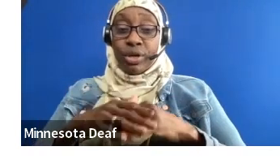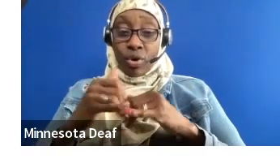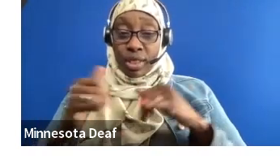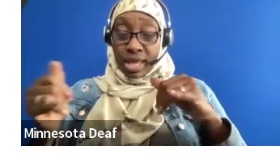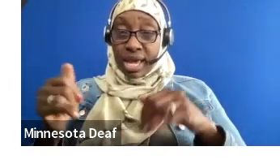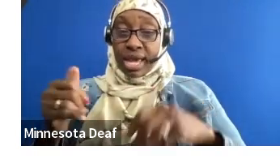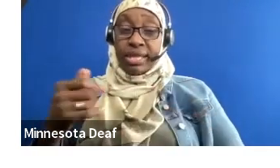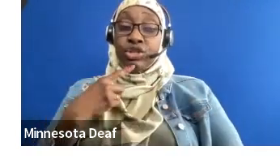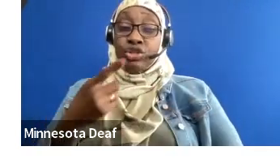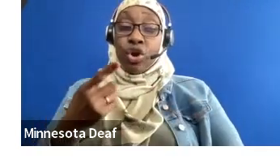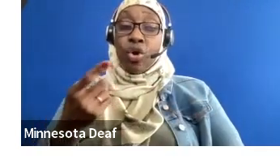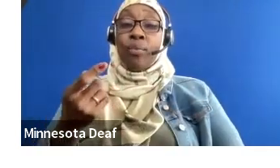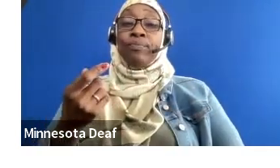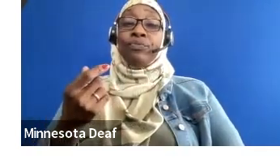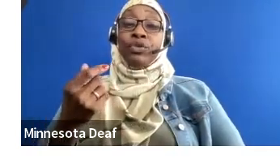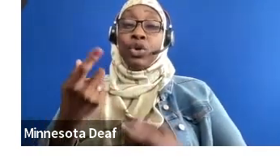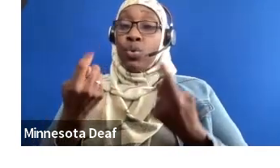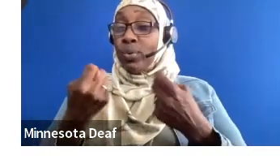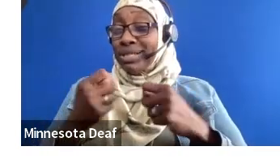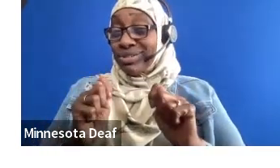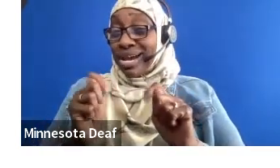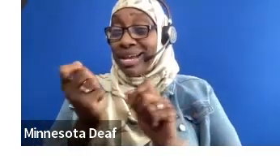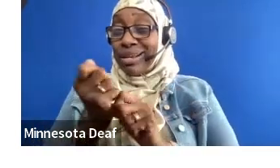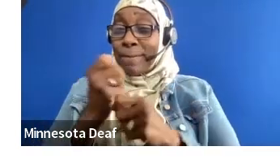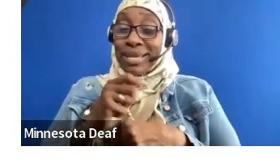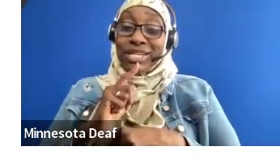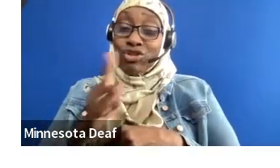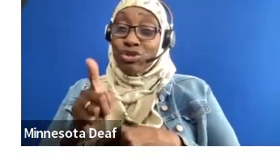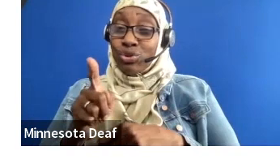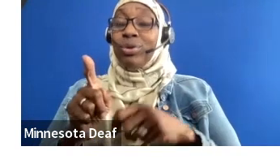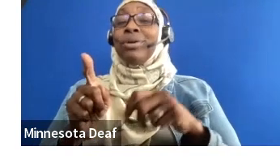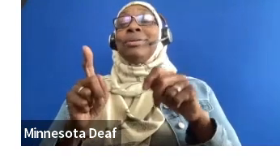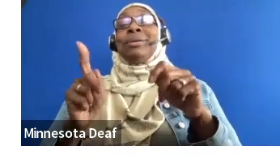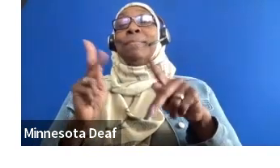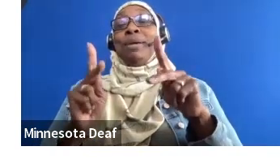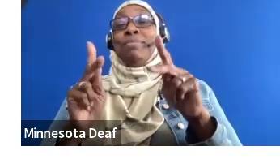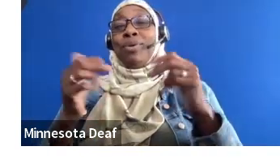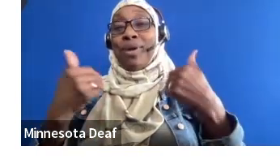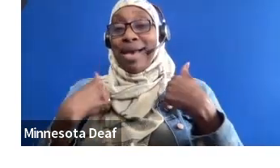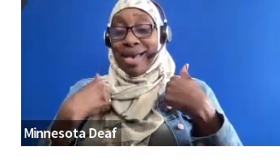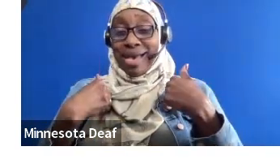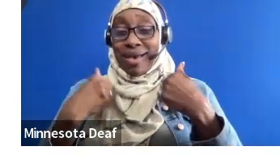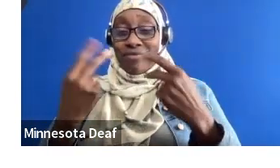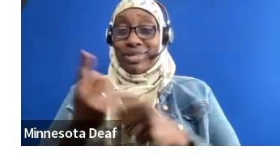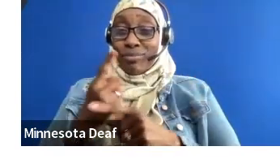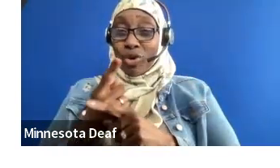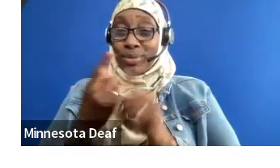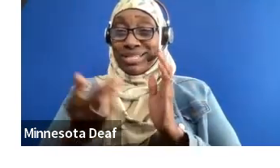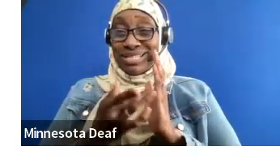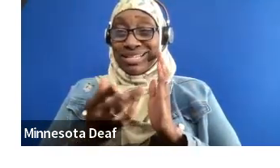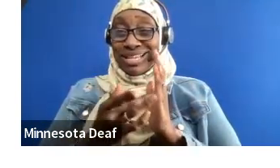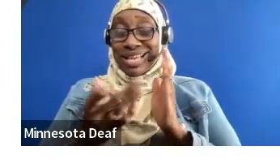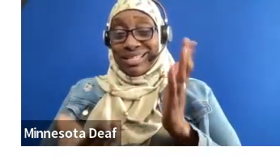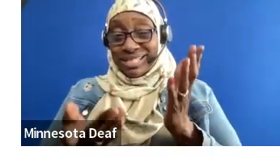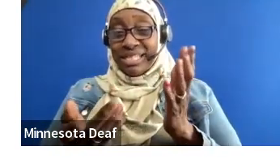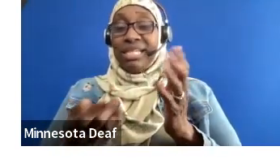That's something we try to, you we don't, we are unfortunately not a technology equity organization. We don't have that much